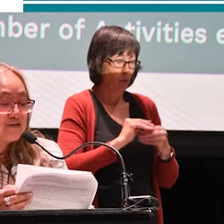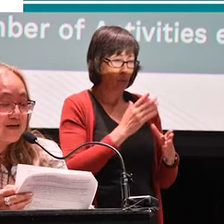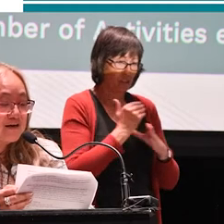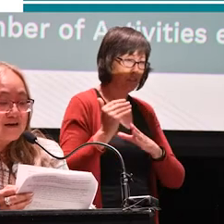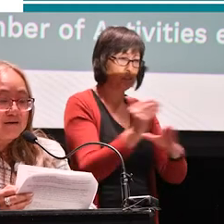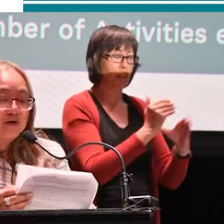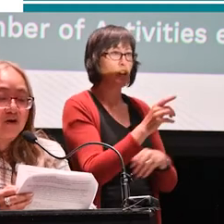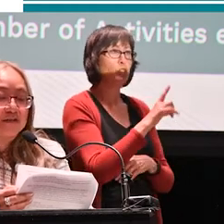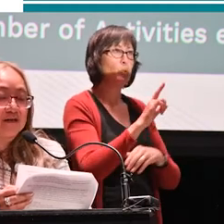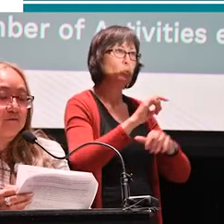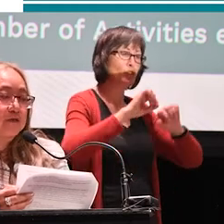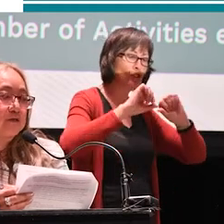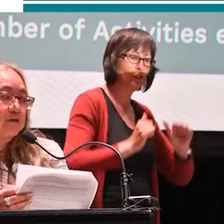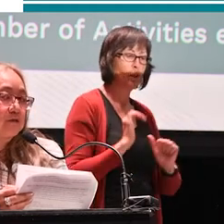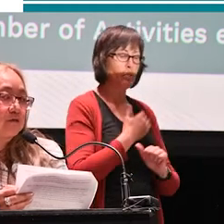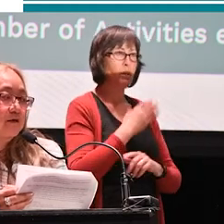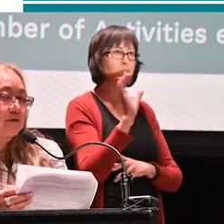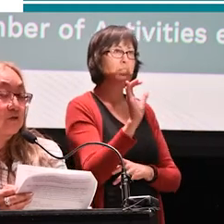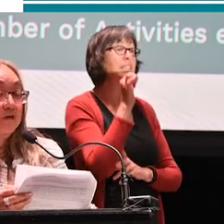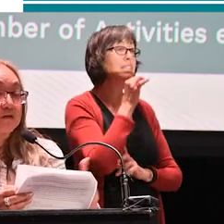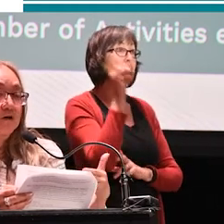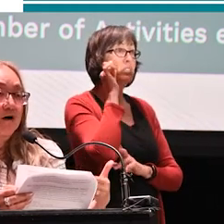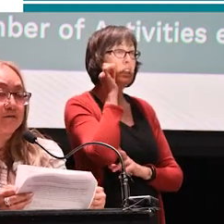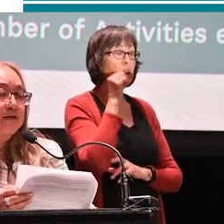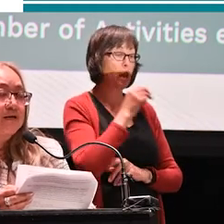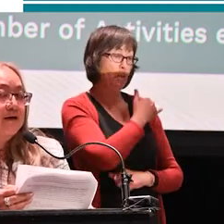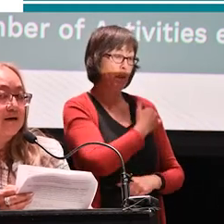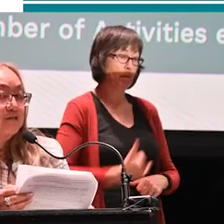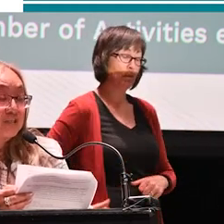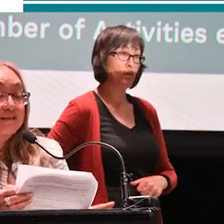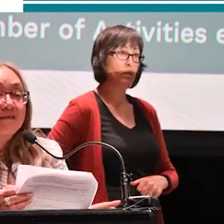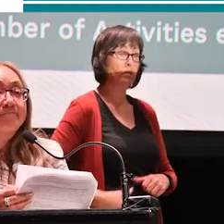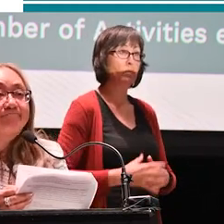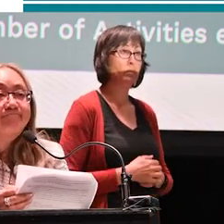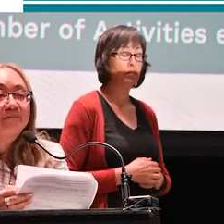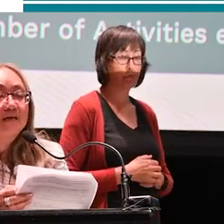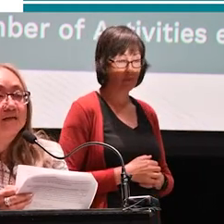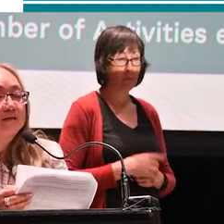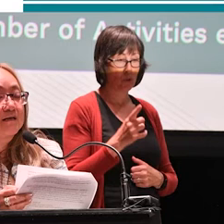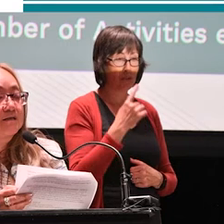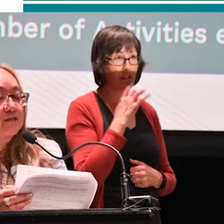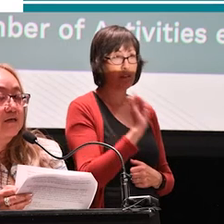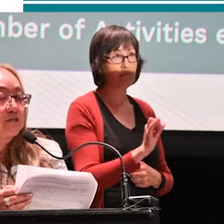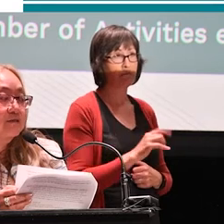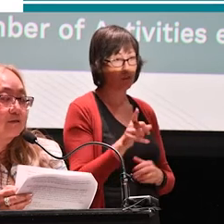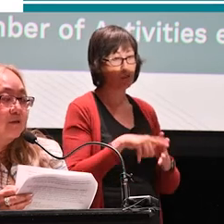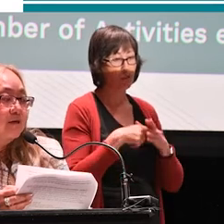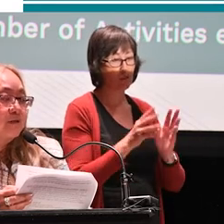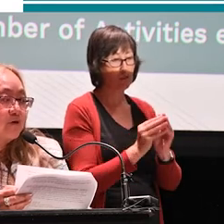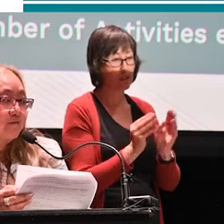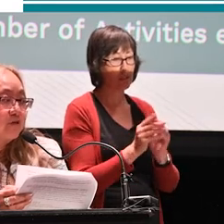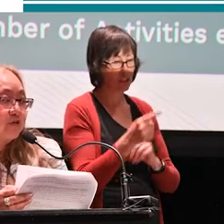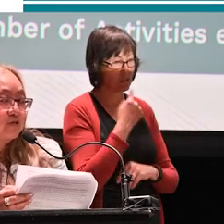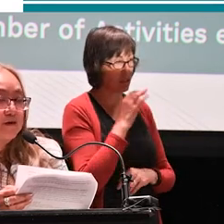yesterday, Mayor Gondek, when she started us off, she said that. And she's